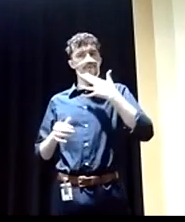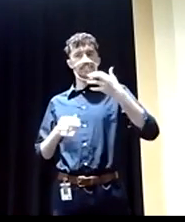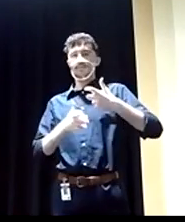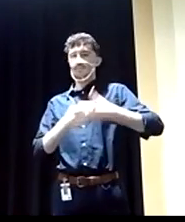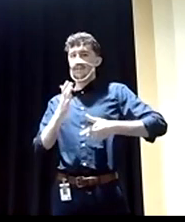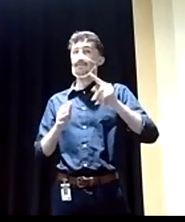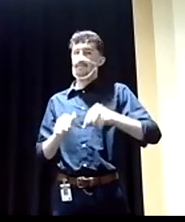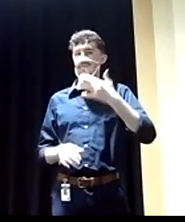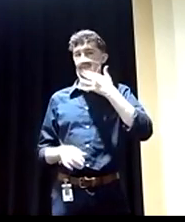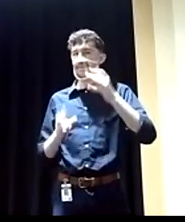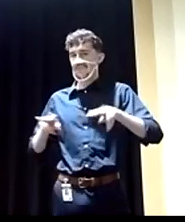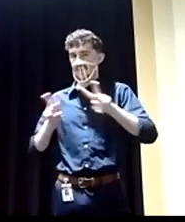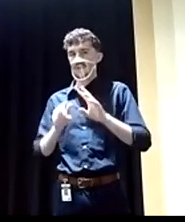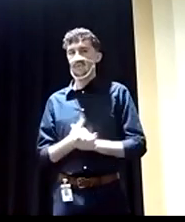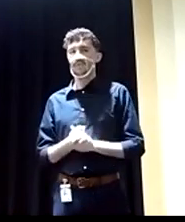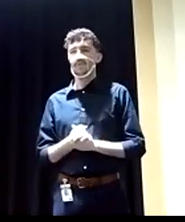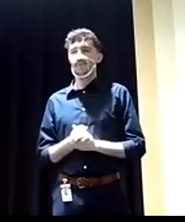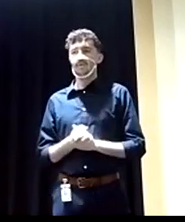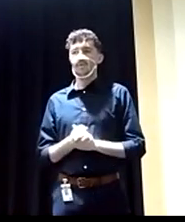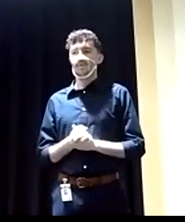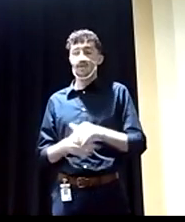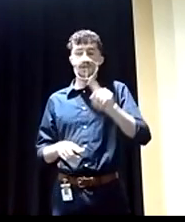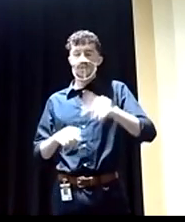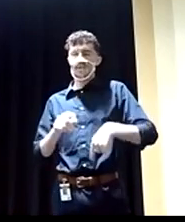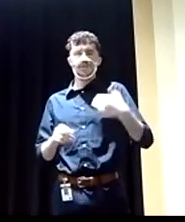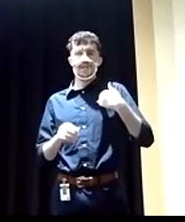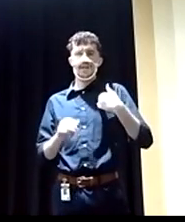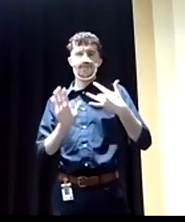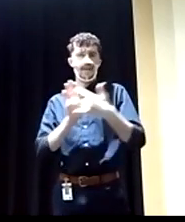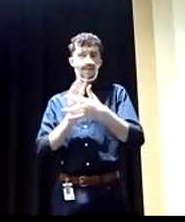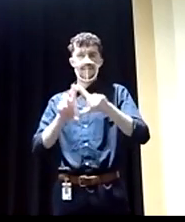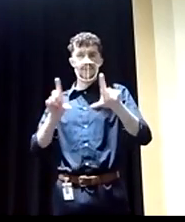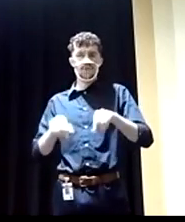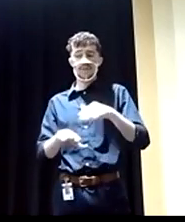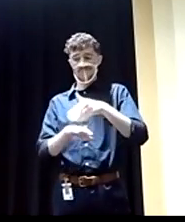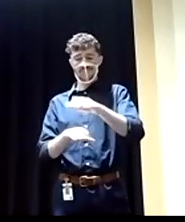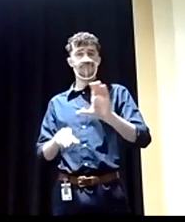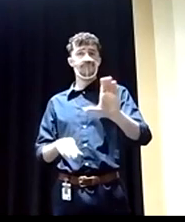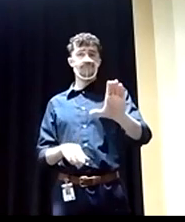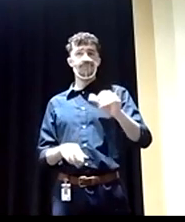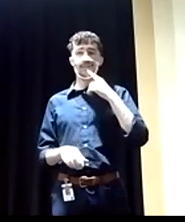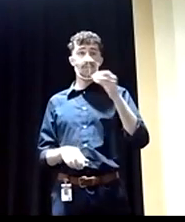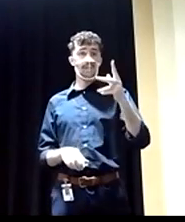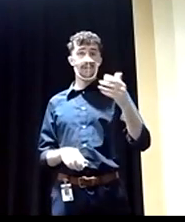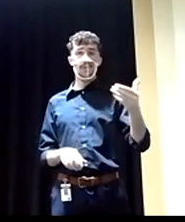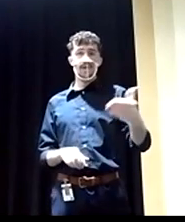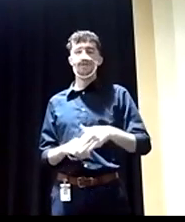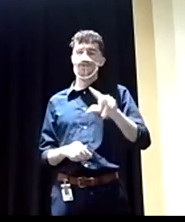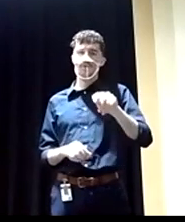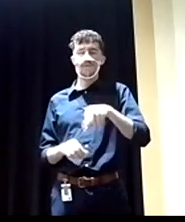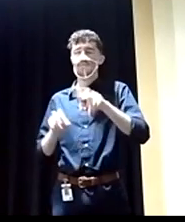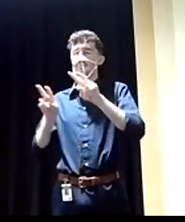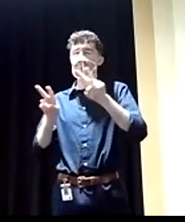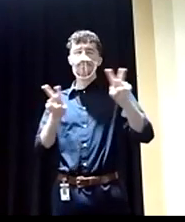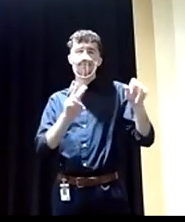value. You can't be going out and just writing these blank checks and hoping for the best value. We need to shop around, find the best value for